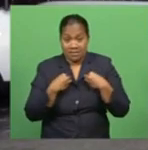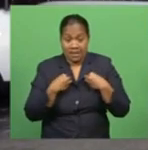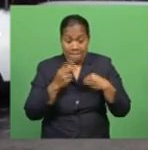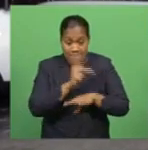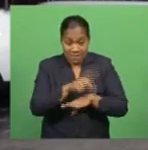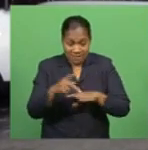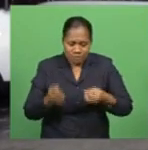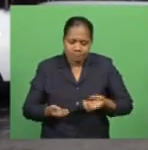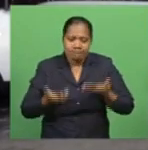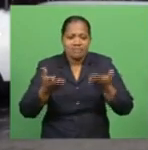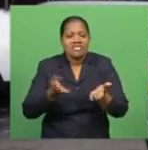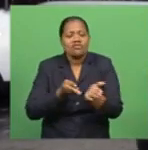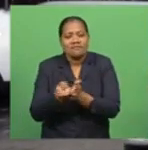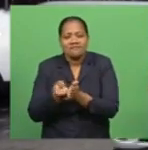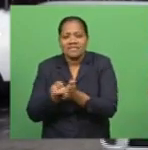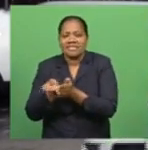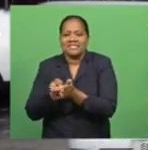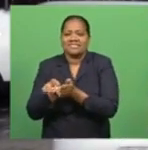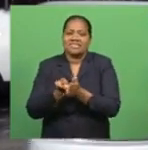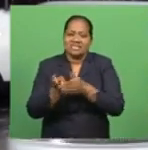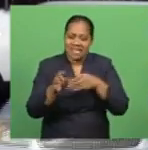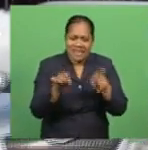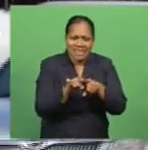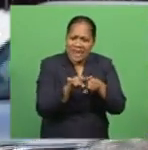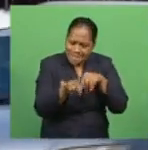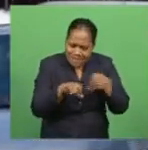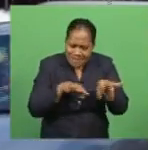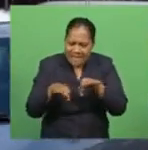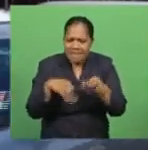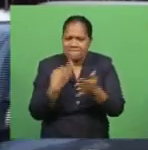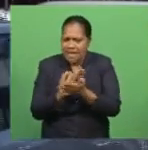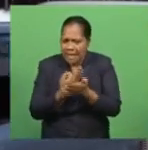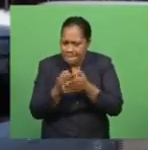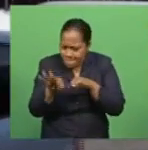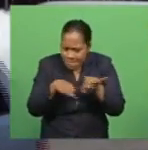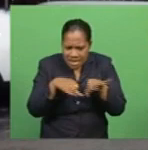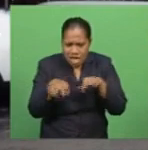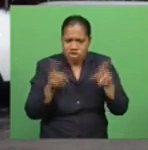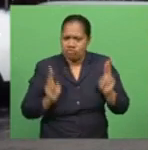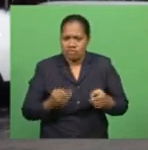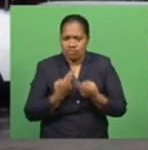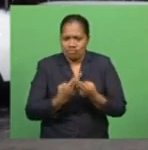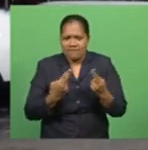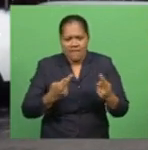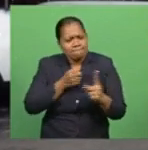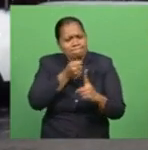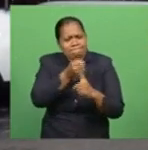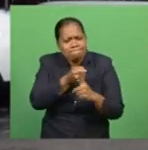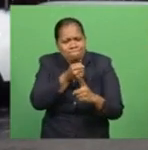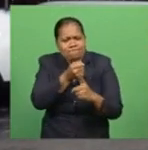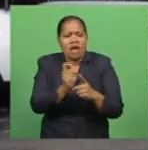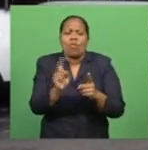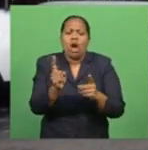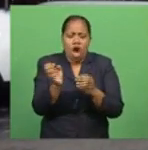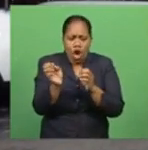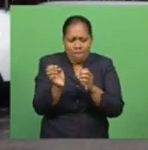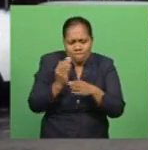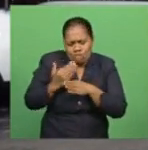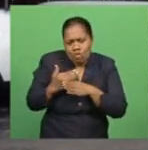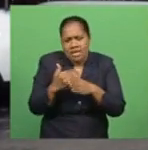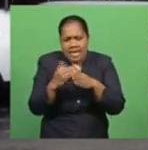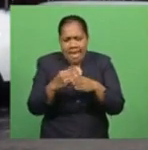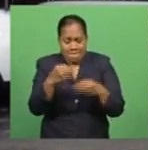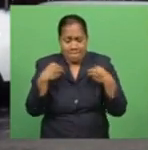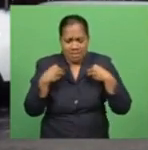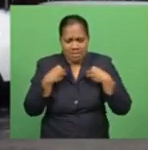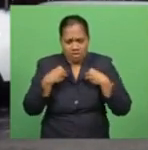services such as business continuity plans, financial planning, human resource impact on operations, and business coaching to